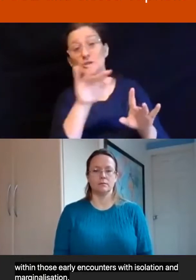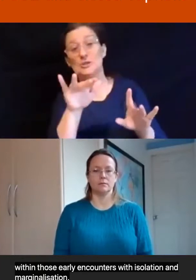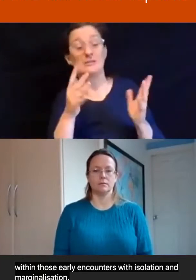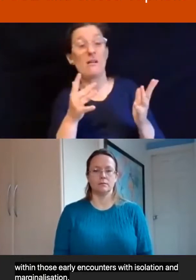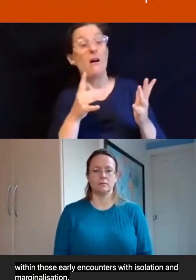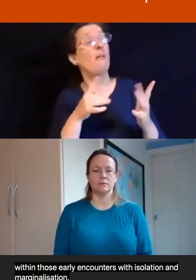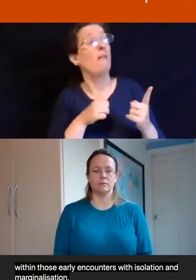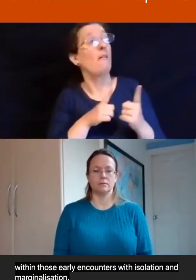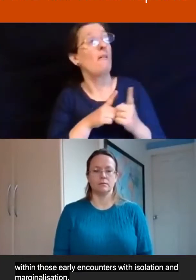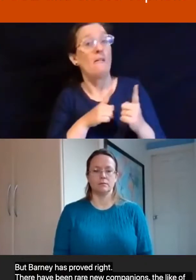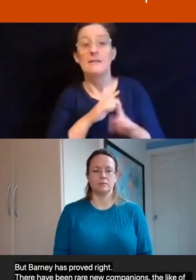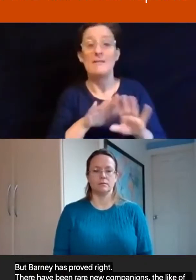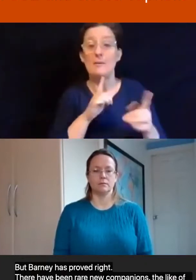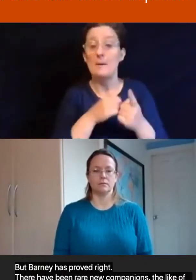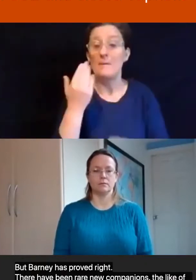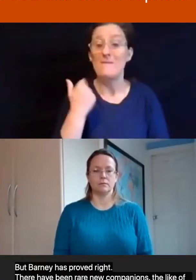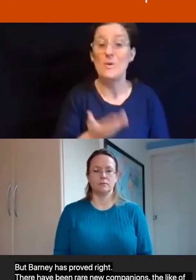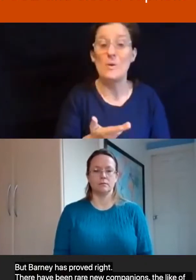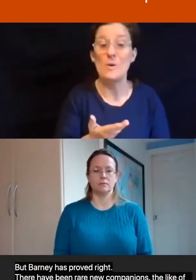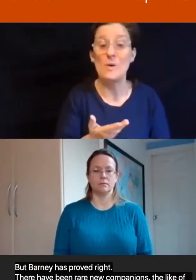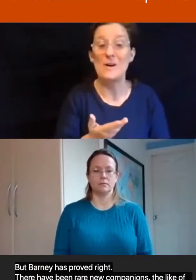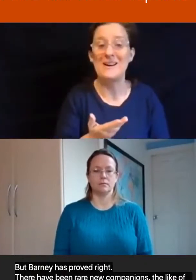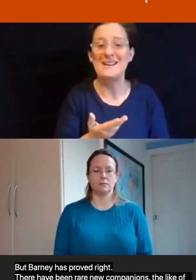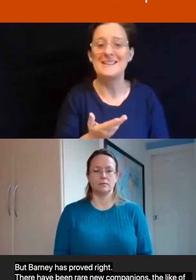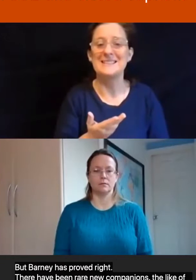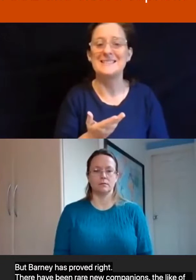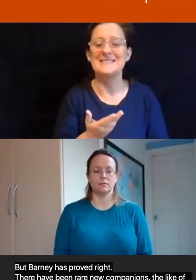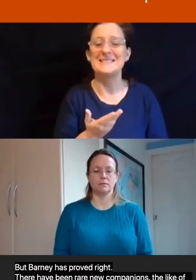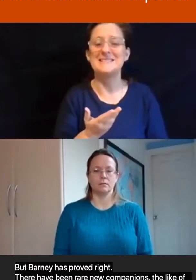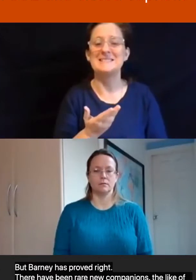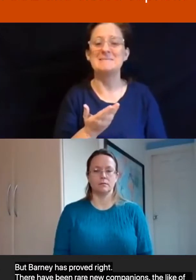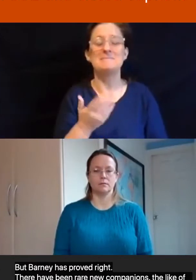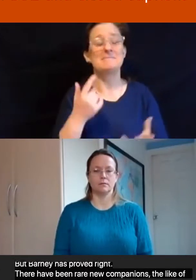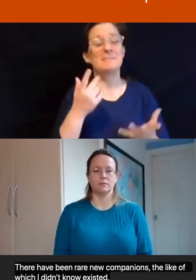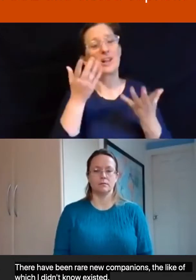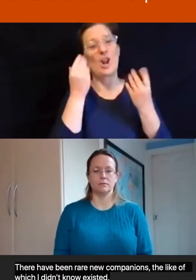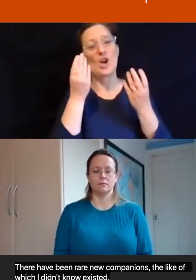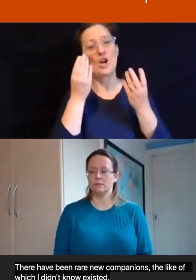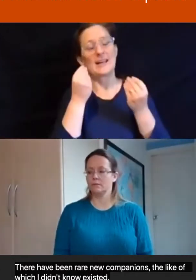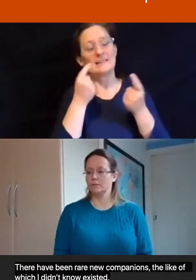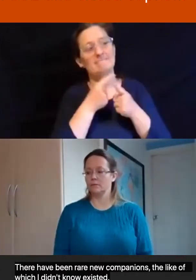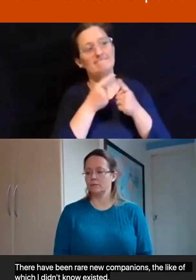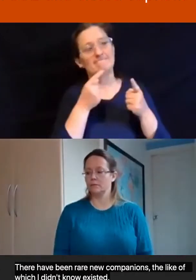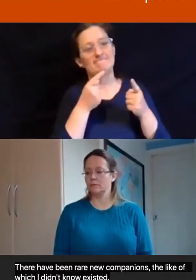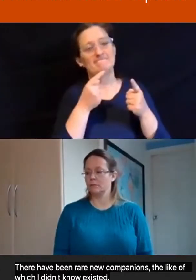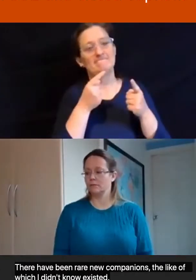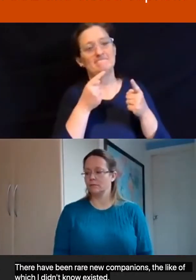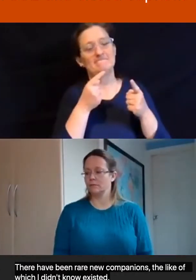I had never met them before. Now learning that they are what I call